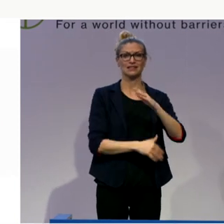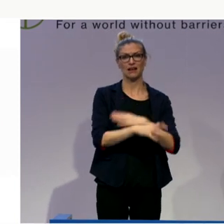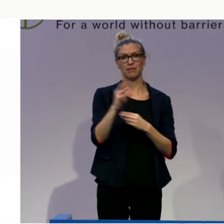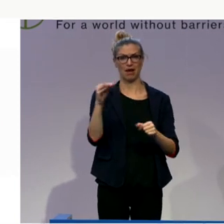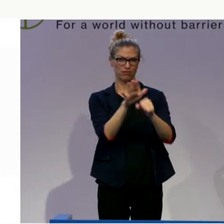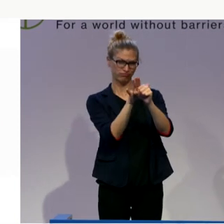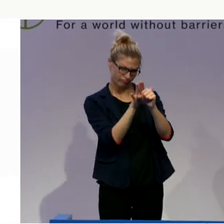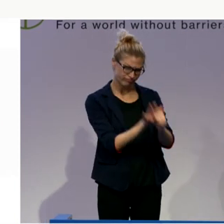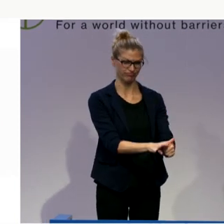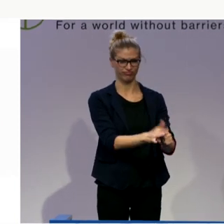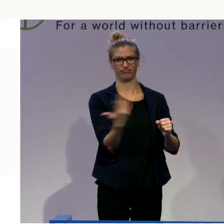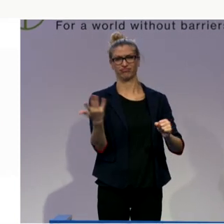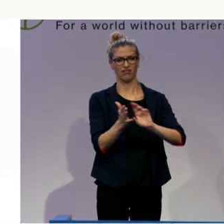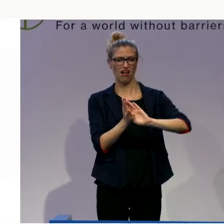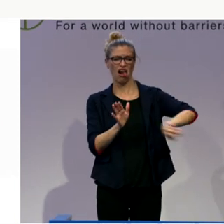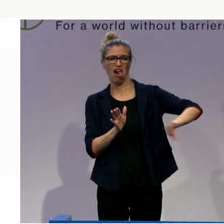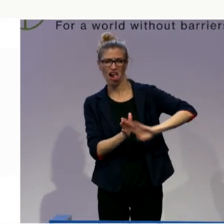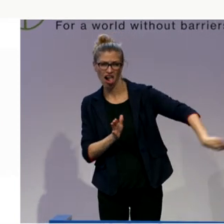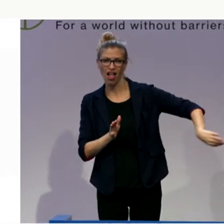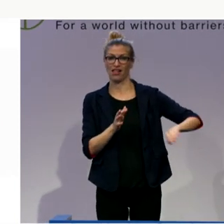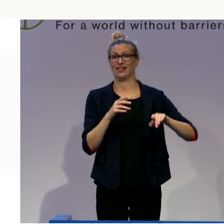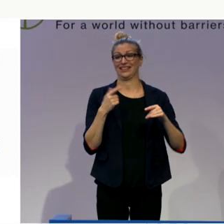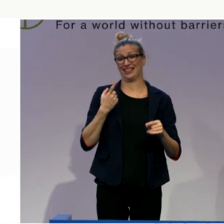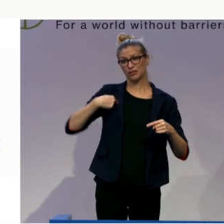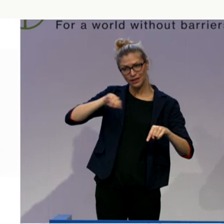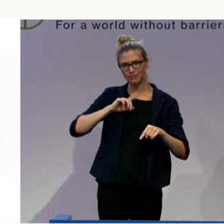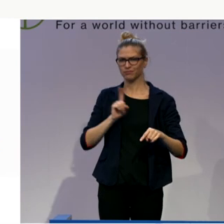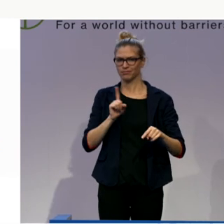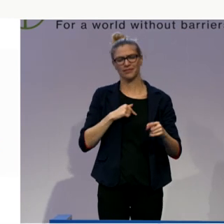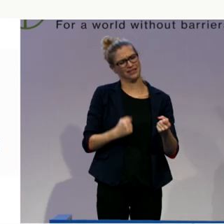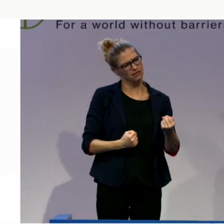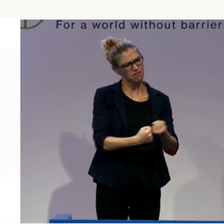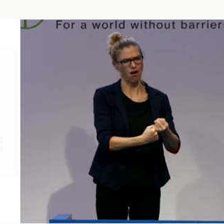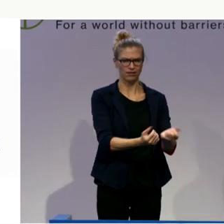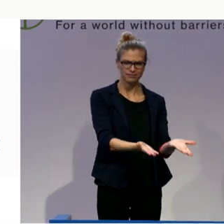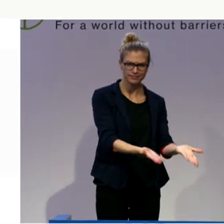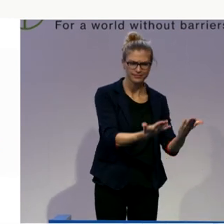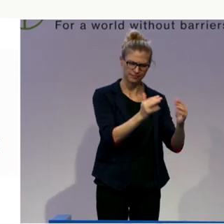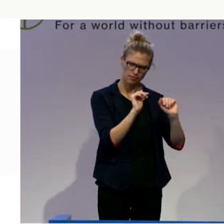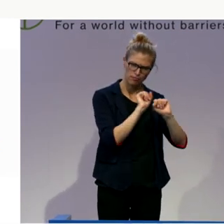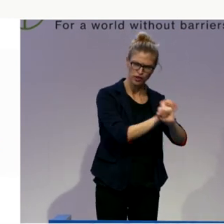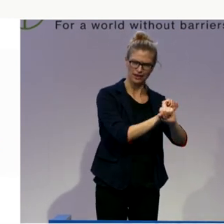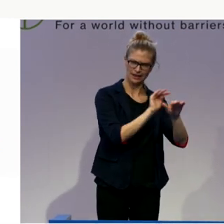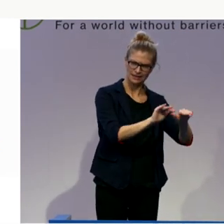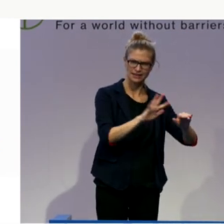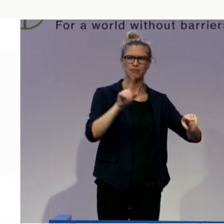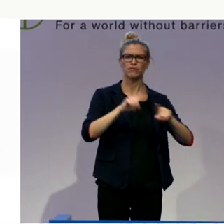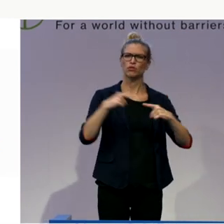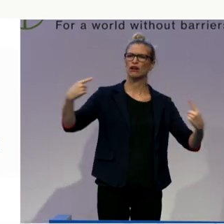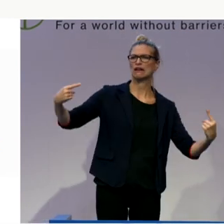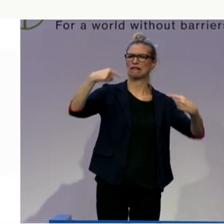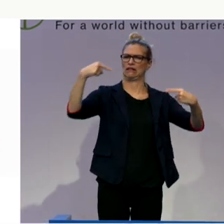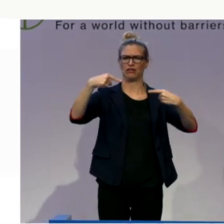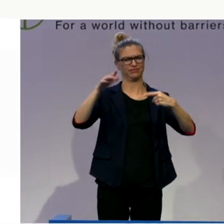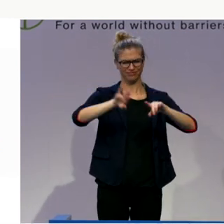prevent wars between different societal groups. So that is something that is very, very important to